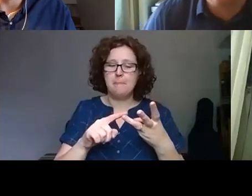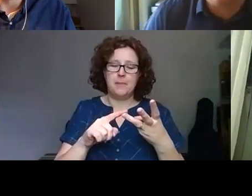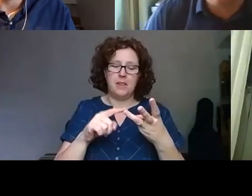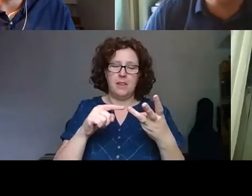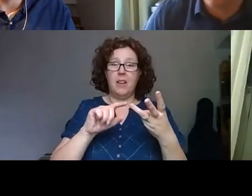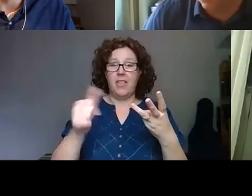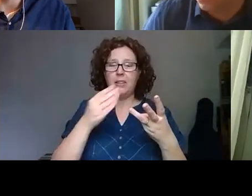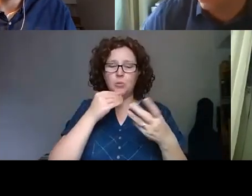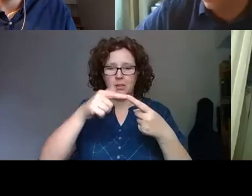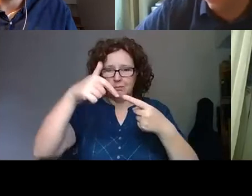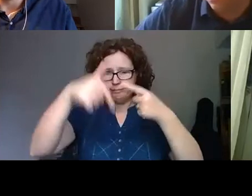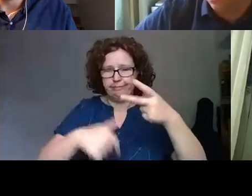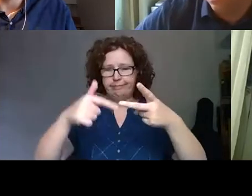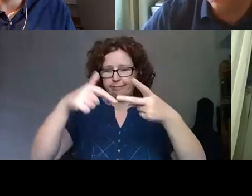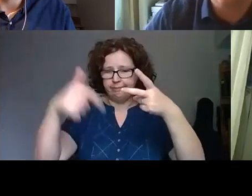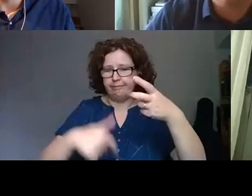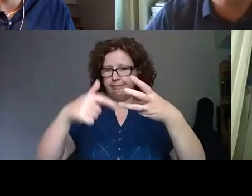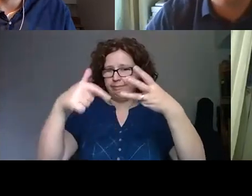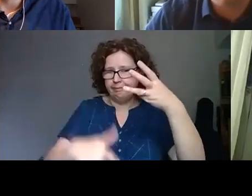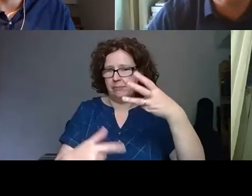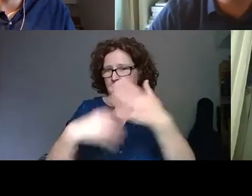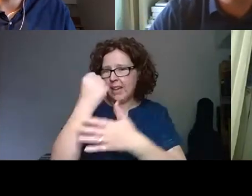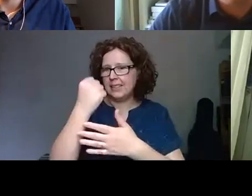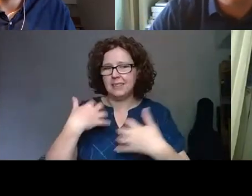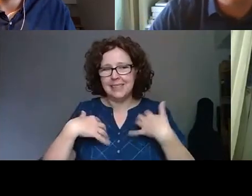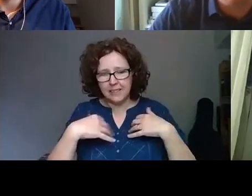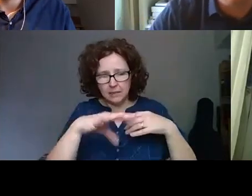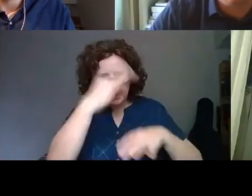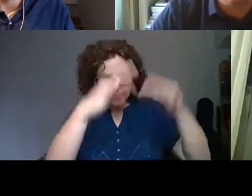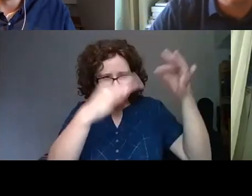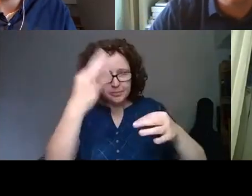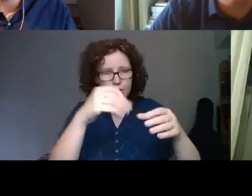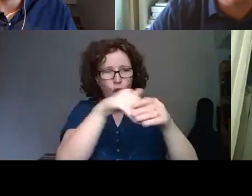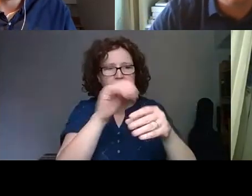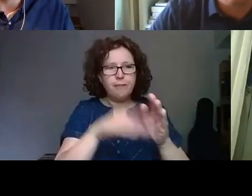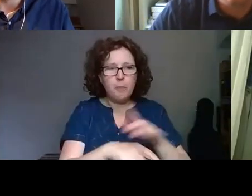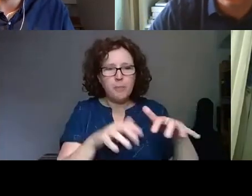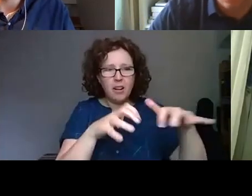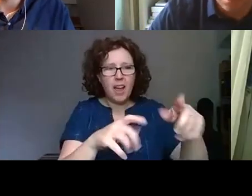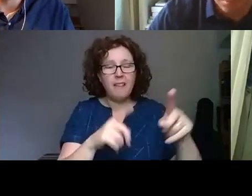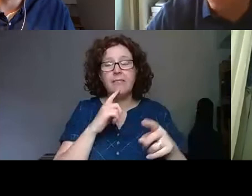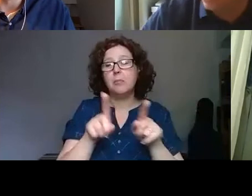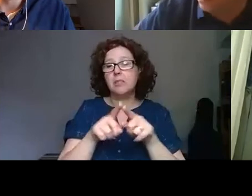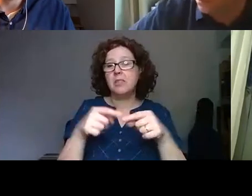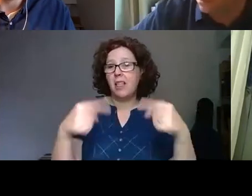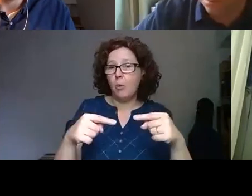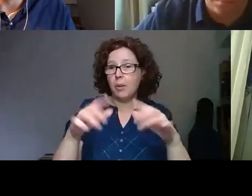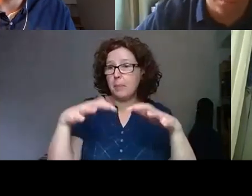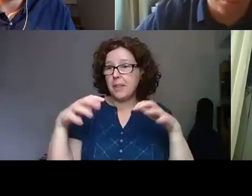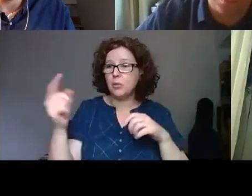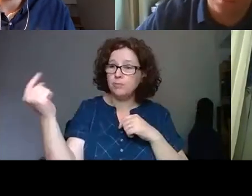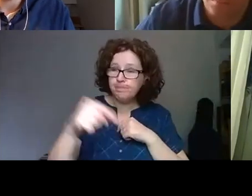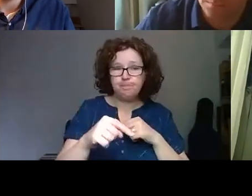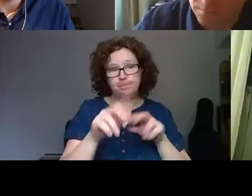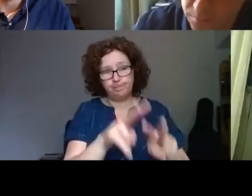drill down and defined, you know, exciting or interesting content than that. Then allowing the public and allowing our participants to come in and